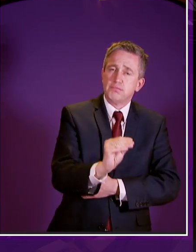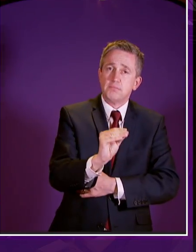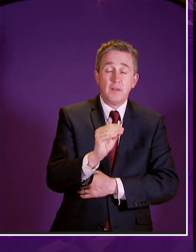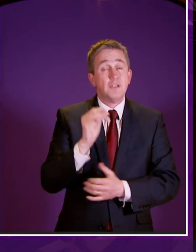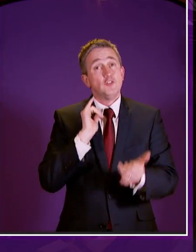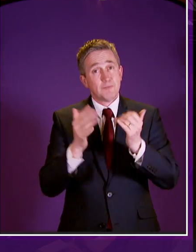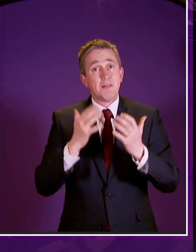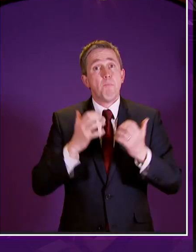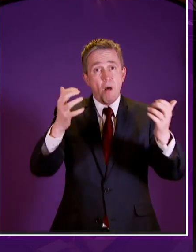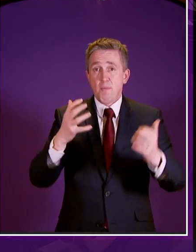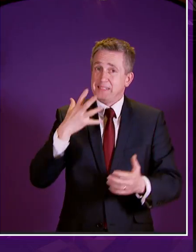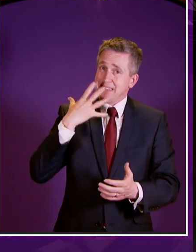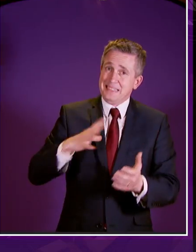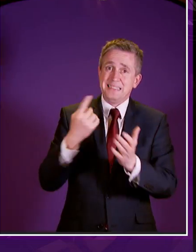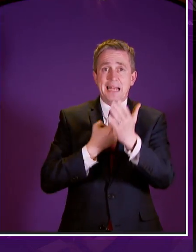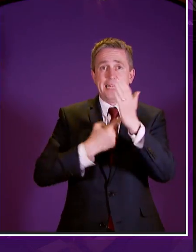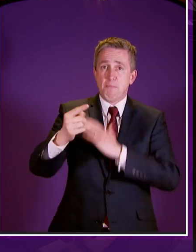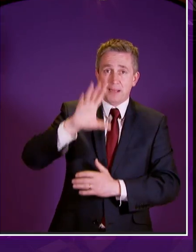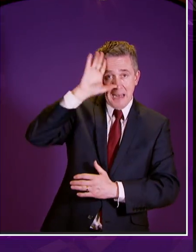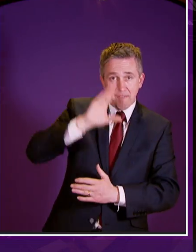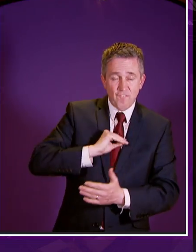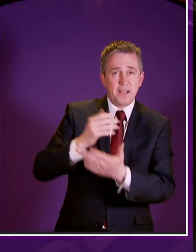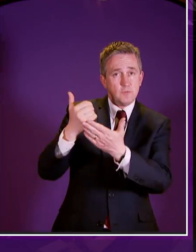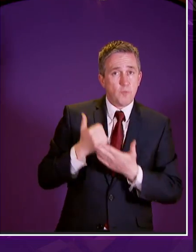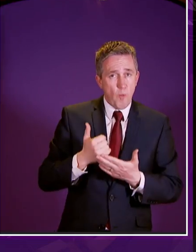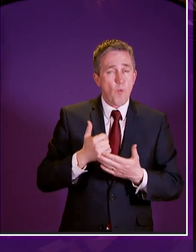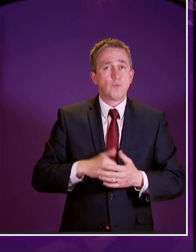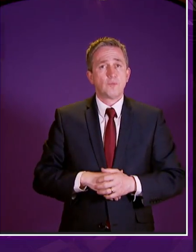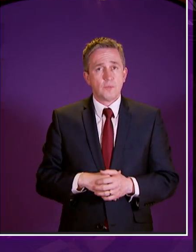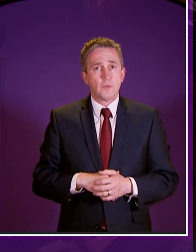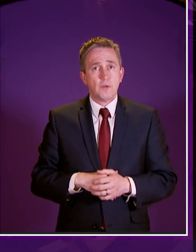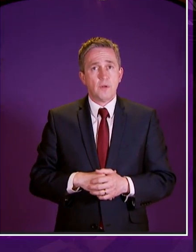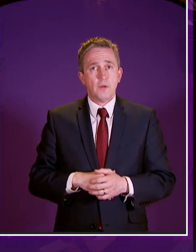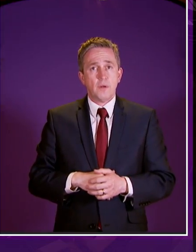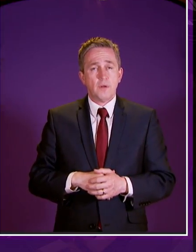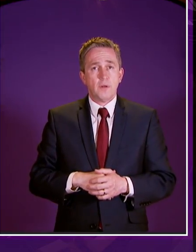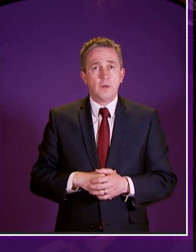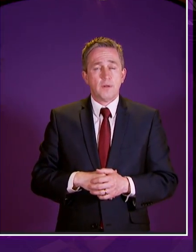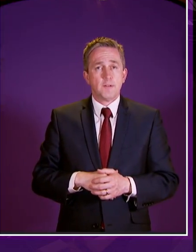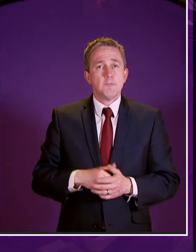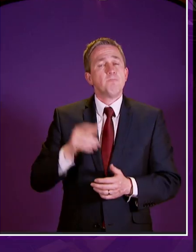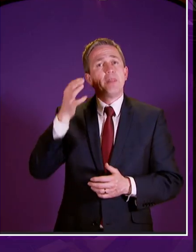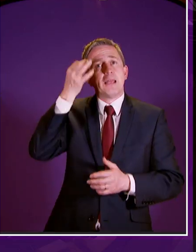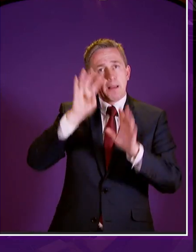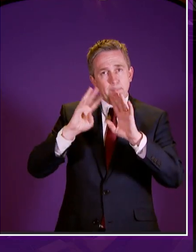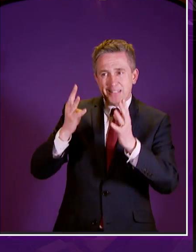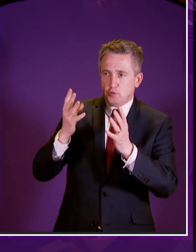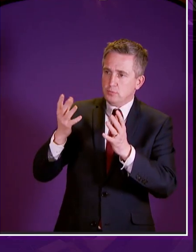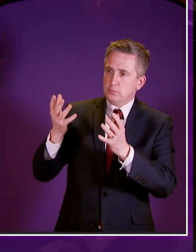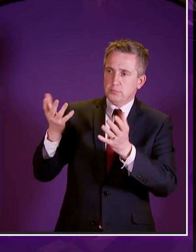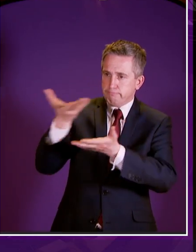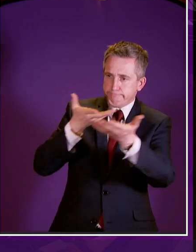needs um with the pressure that we are on i think having advice and representation in the bill